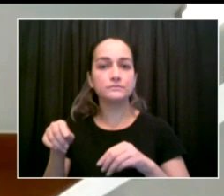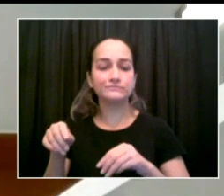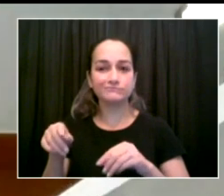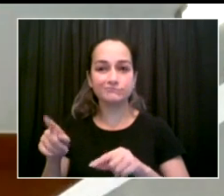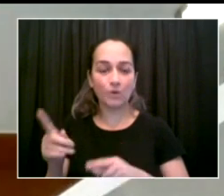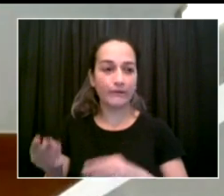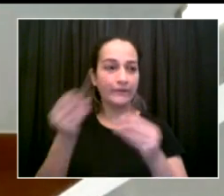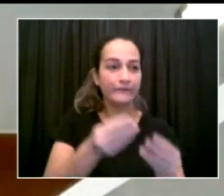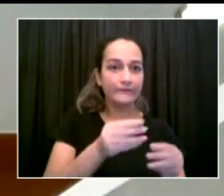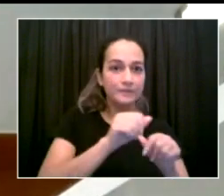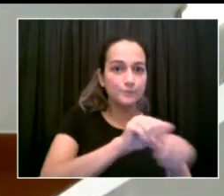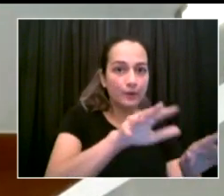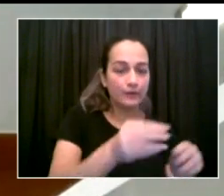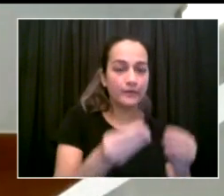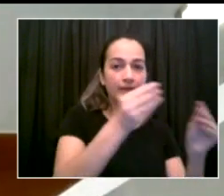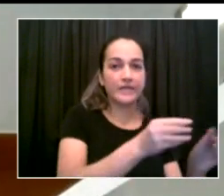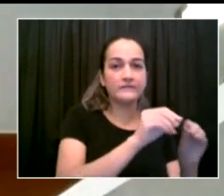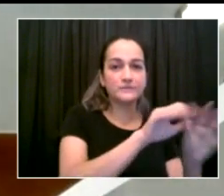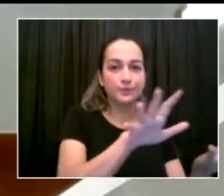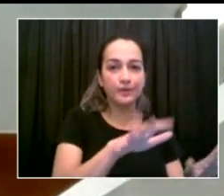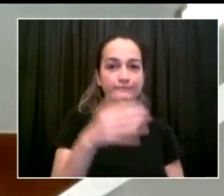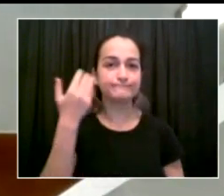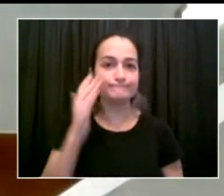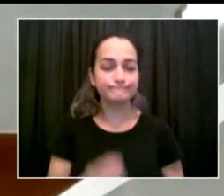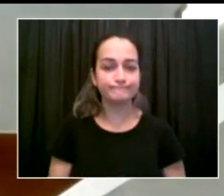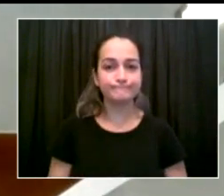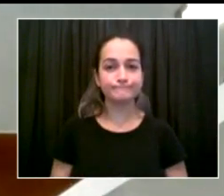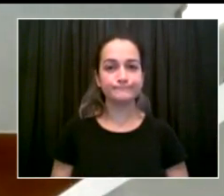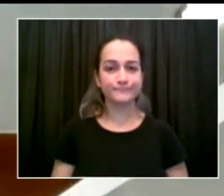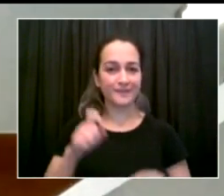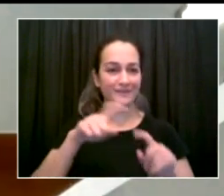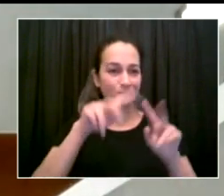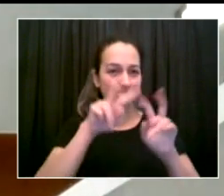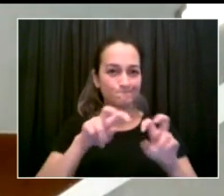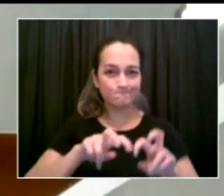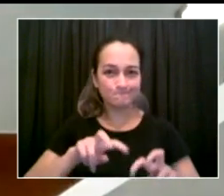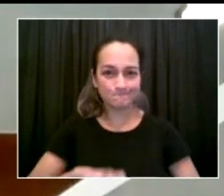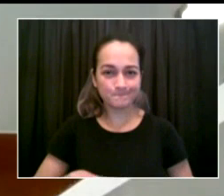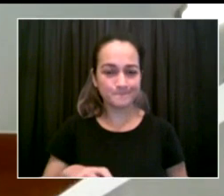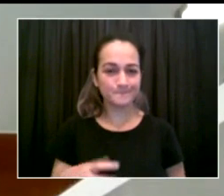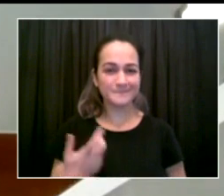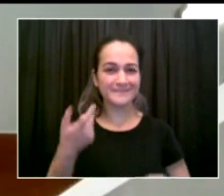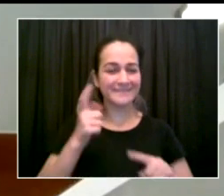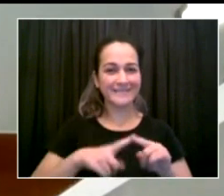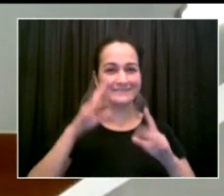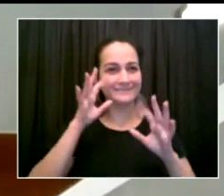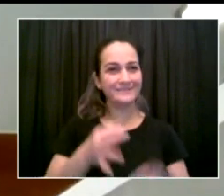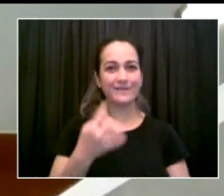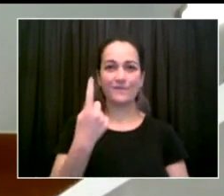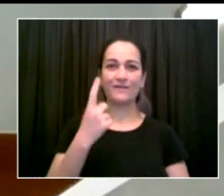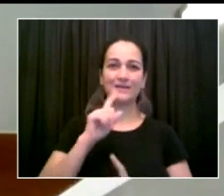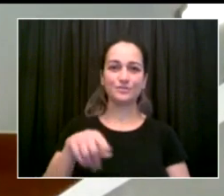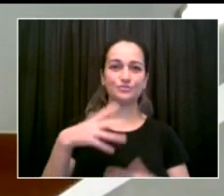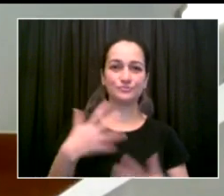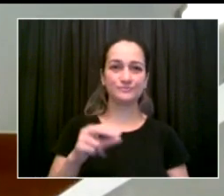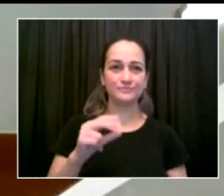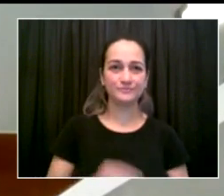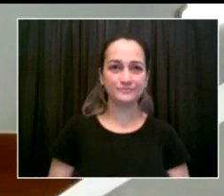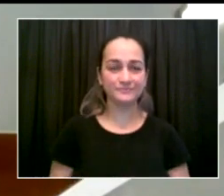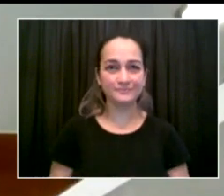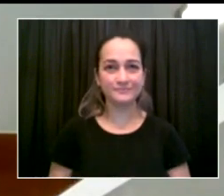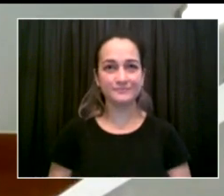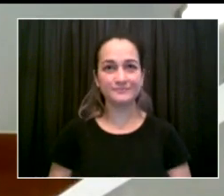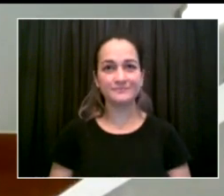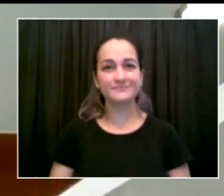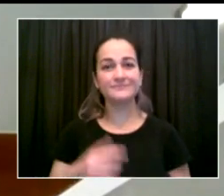occurring within the school, that's where we make the decision together, DOE, Test and Trace, the Department of Health, about potentially closing that school if all